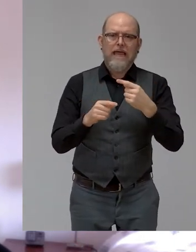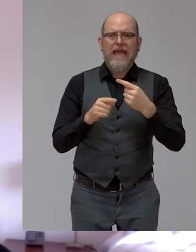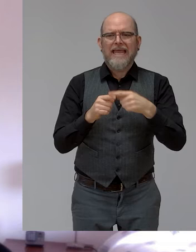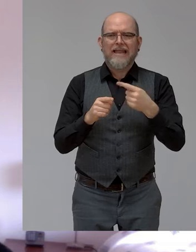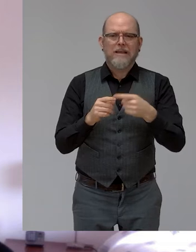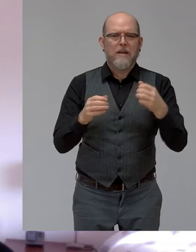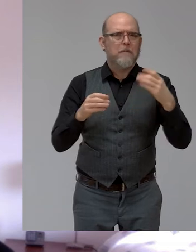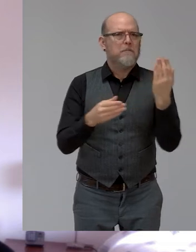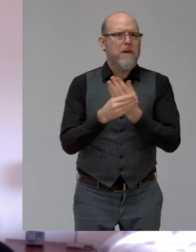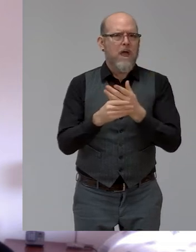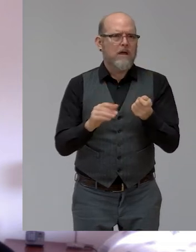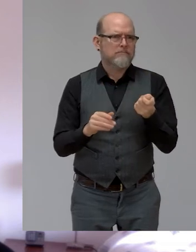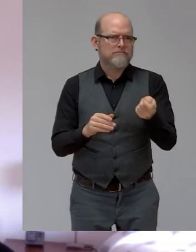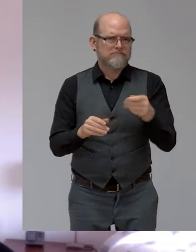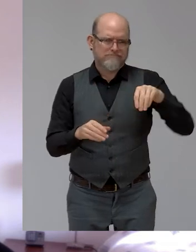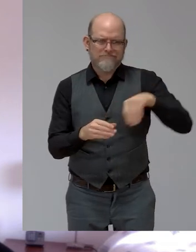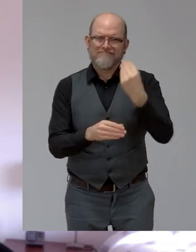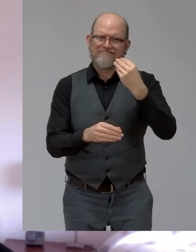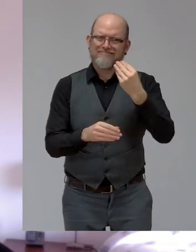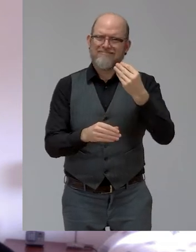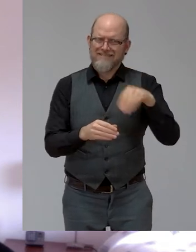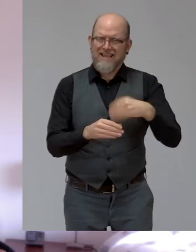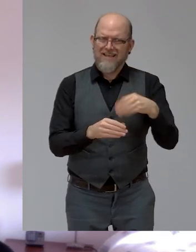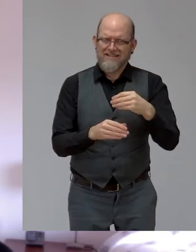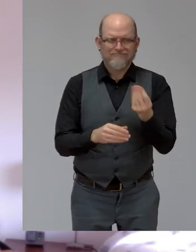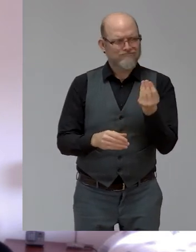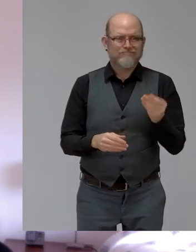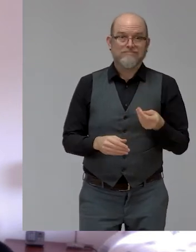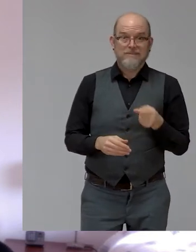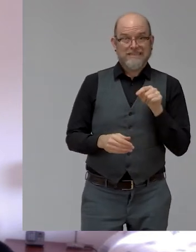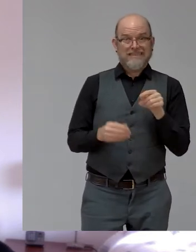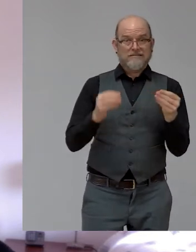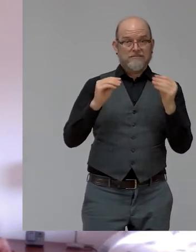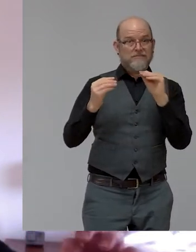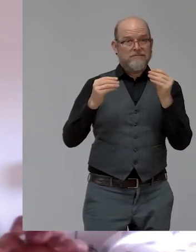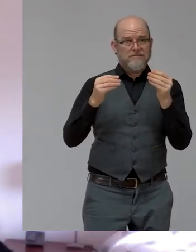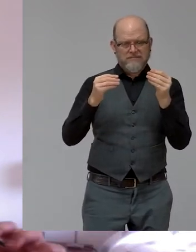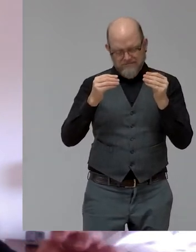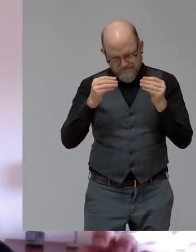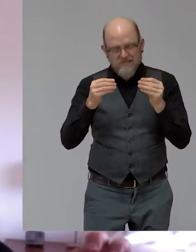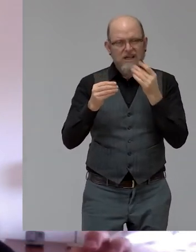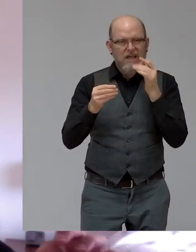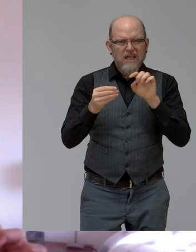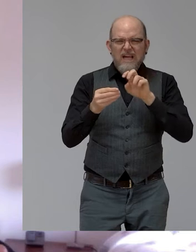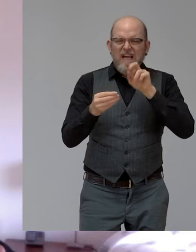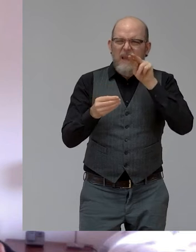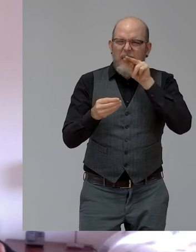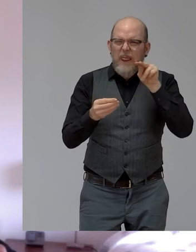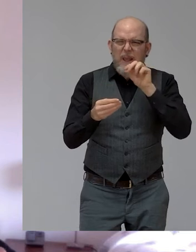A lot of you will see that over a period of time, it becomes really difficult to read the letters